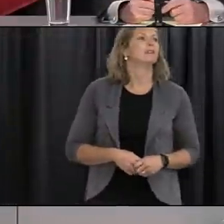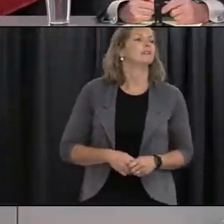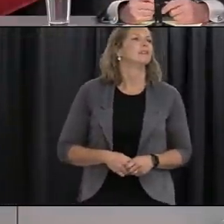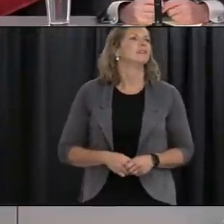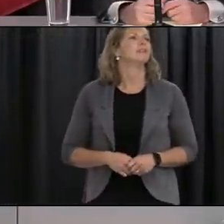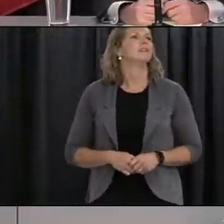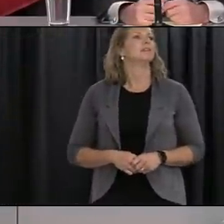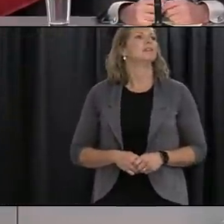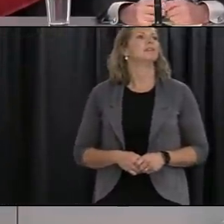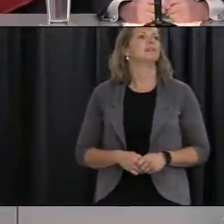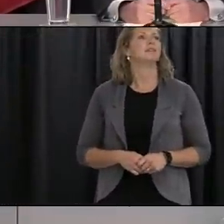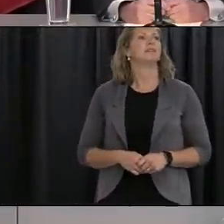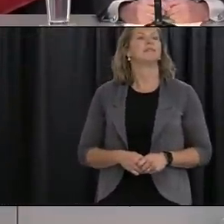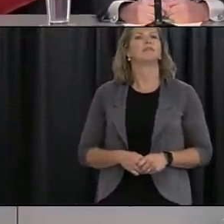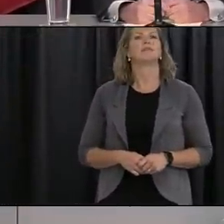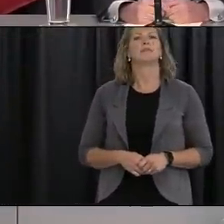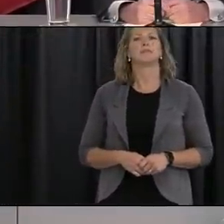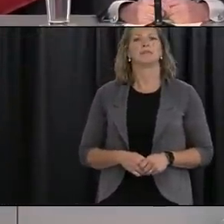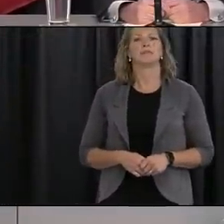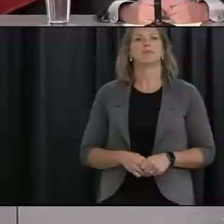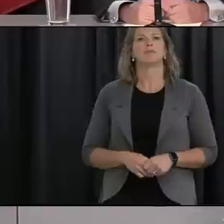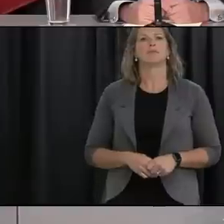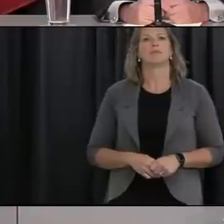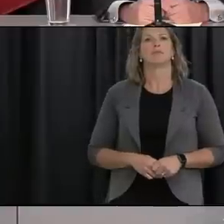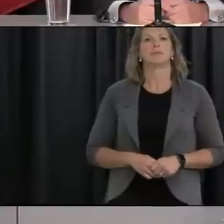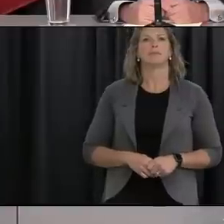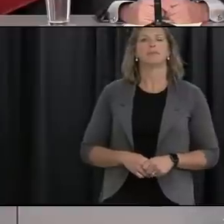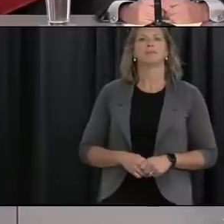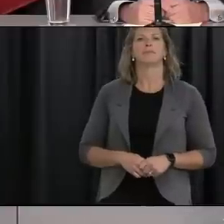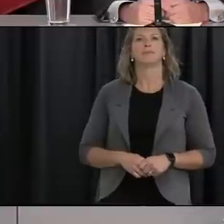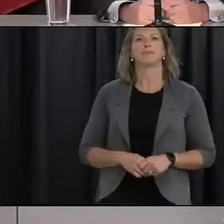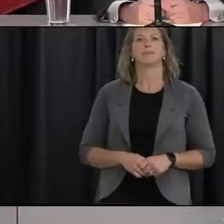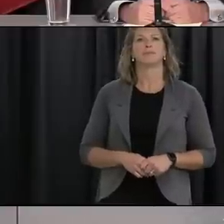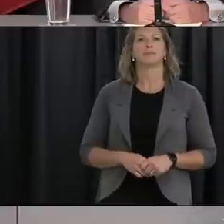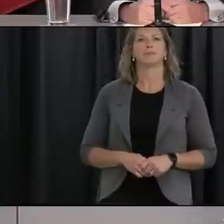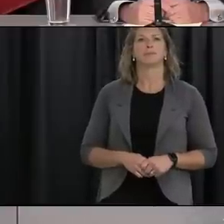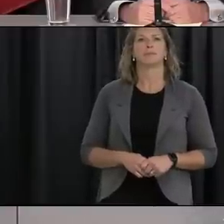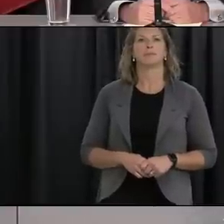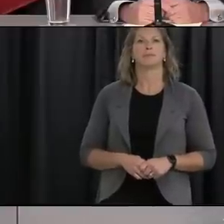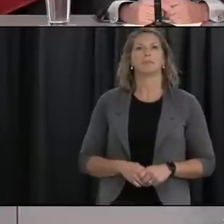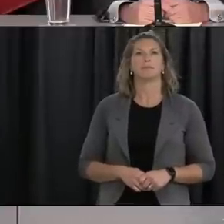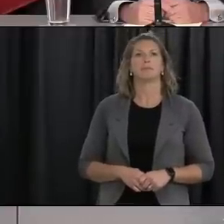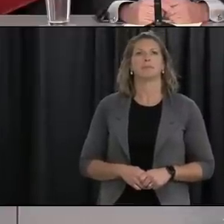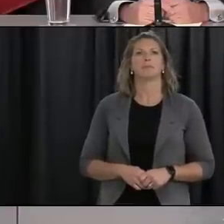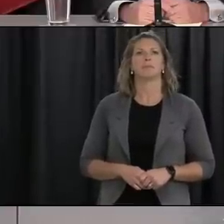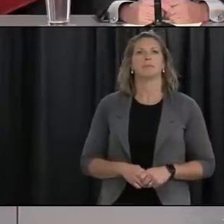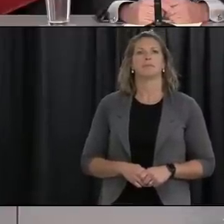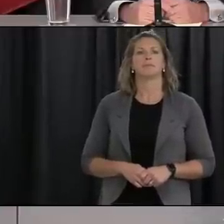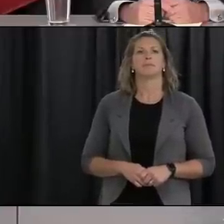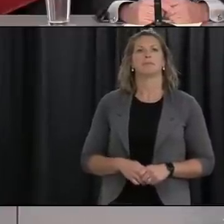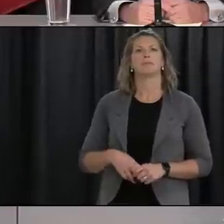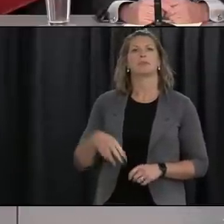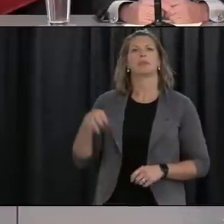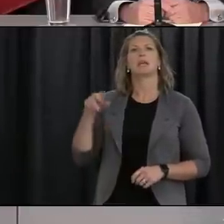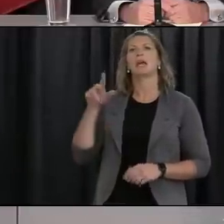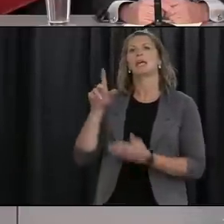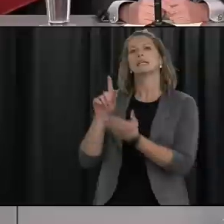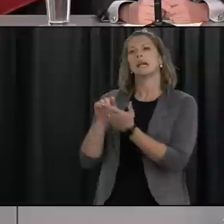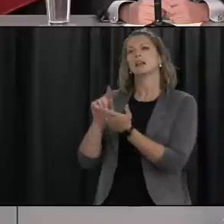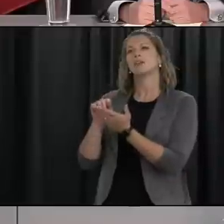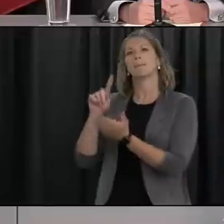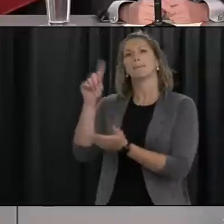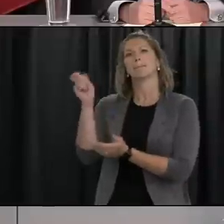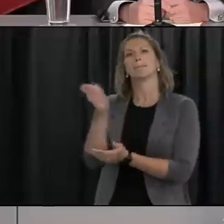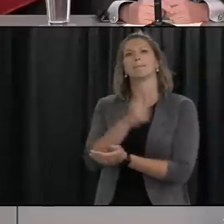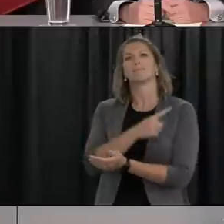um hi the uh the labrador uh of course is very um worried about the spread of disease it's